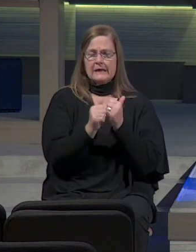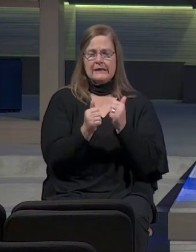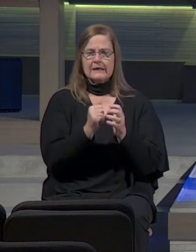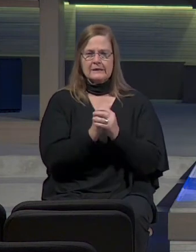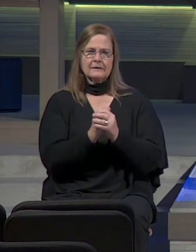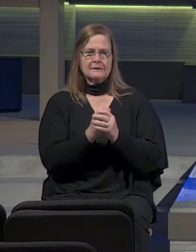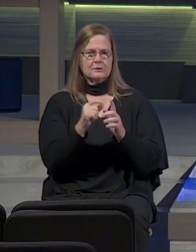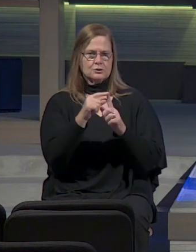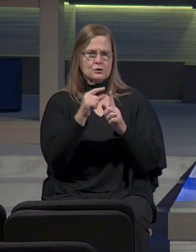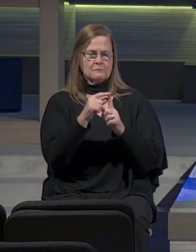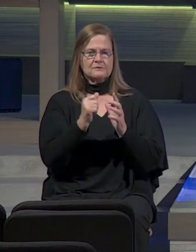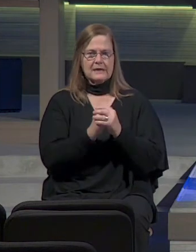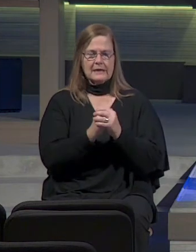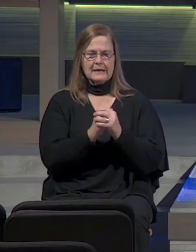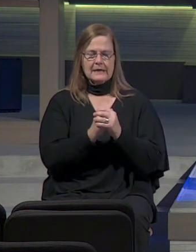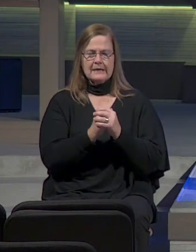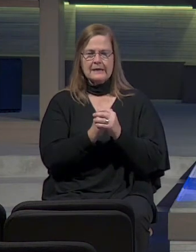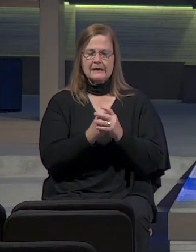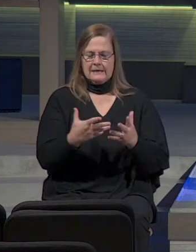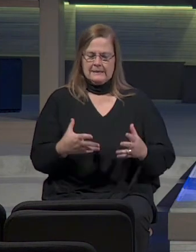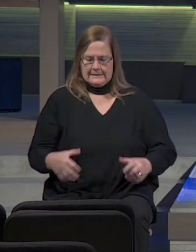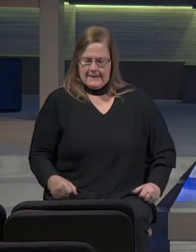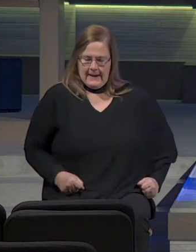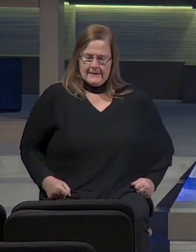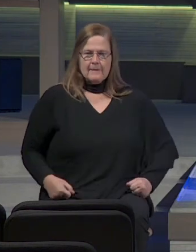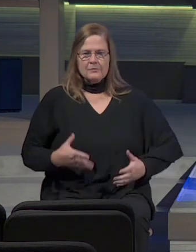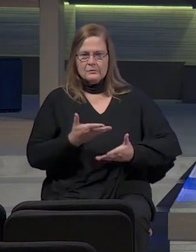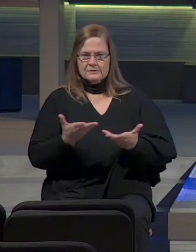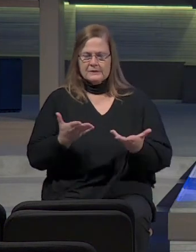you in place physically. Get ready to run.